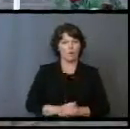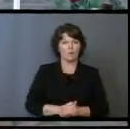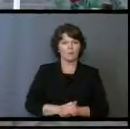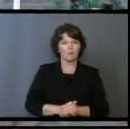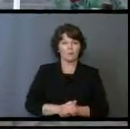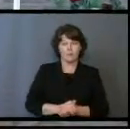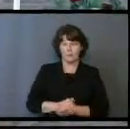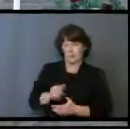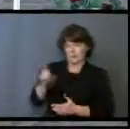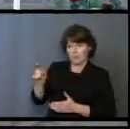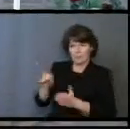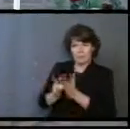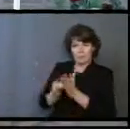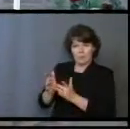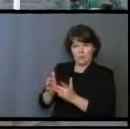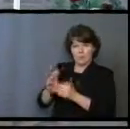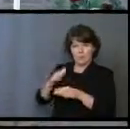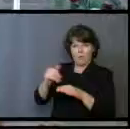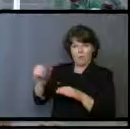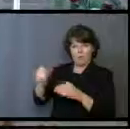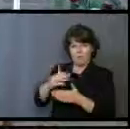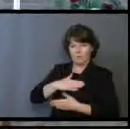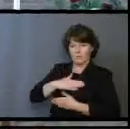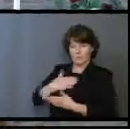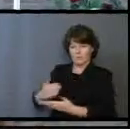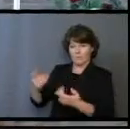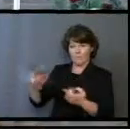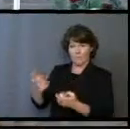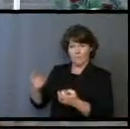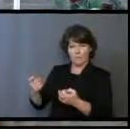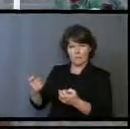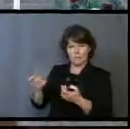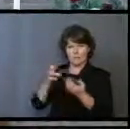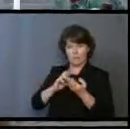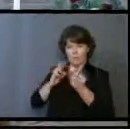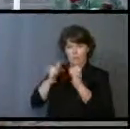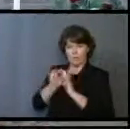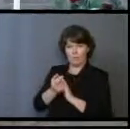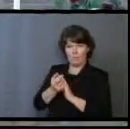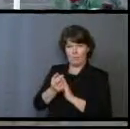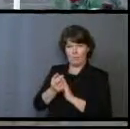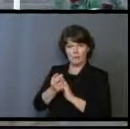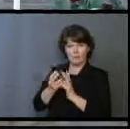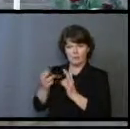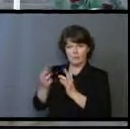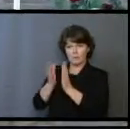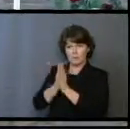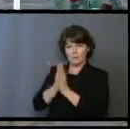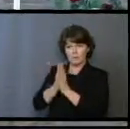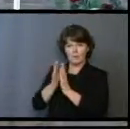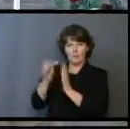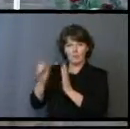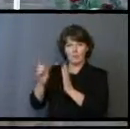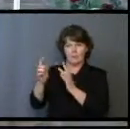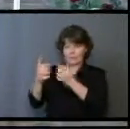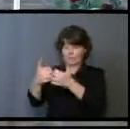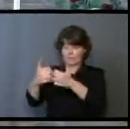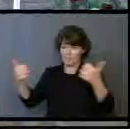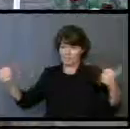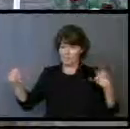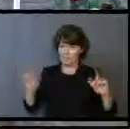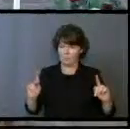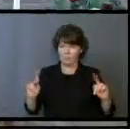Jesus' call to confess sin, repent, and turn to Him for forgiveness, cuts and separates all people into two groups,